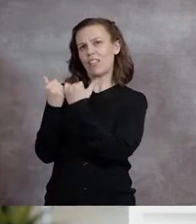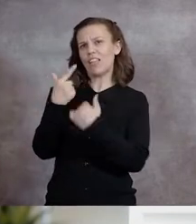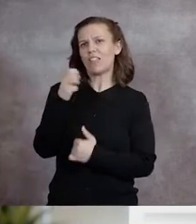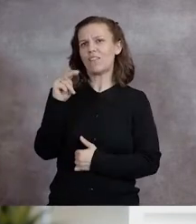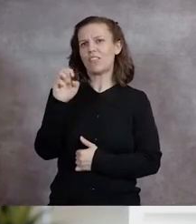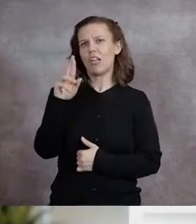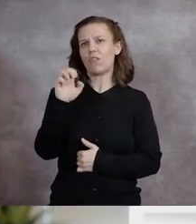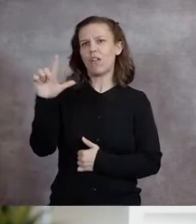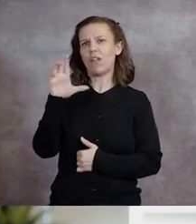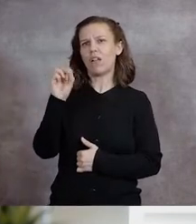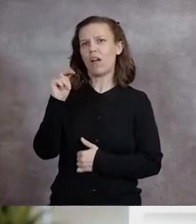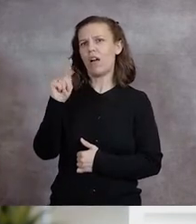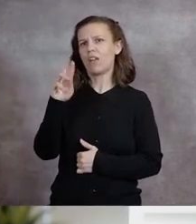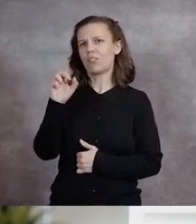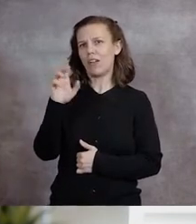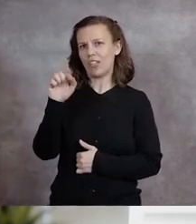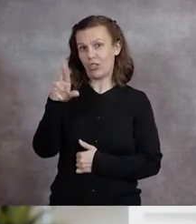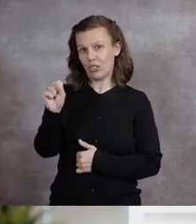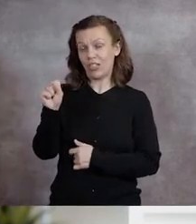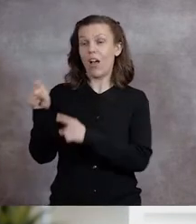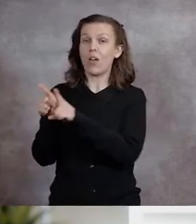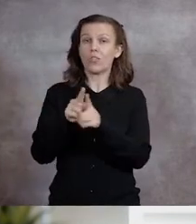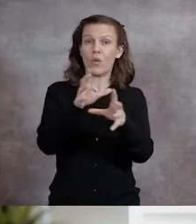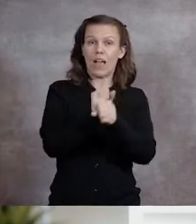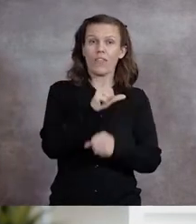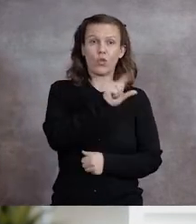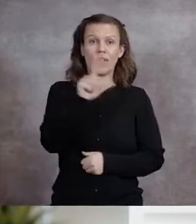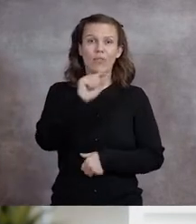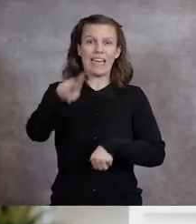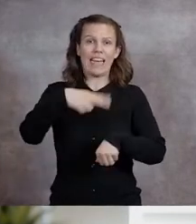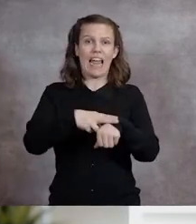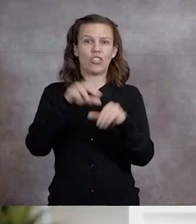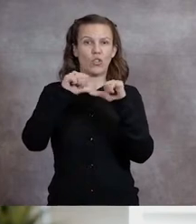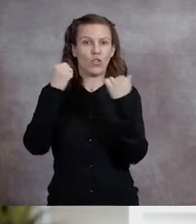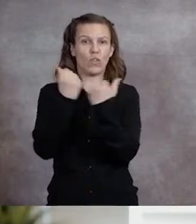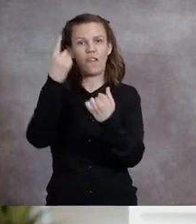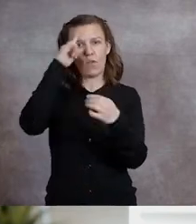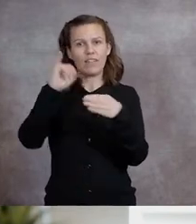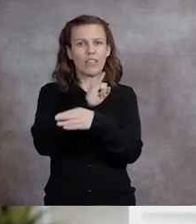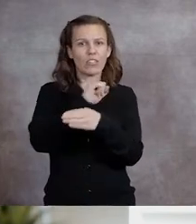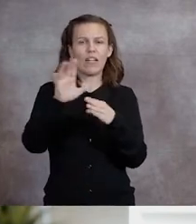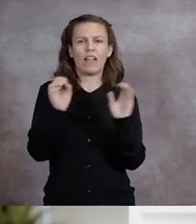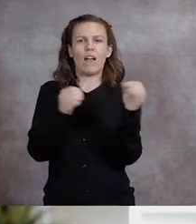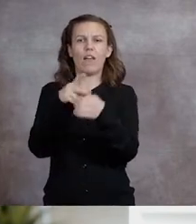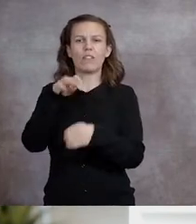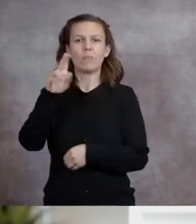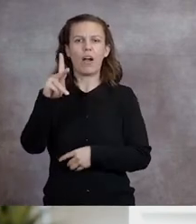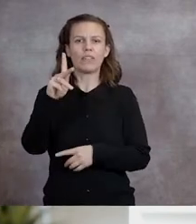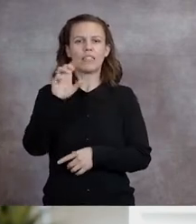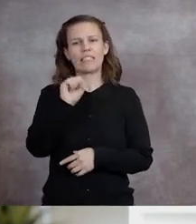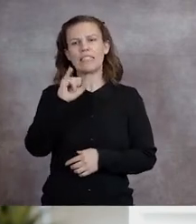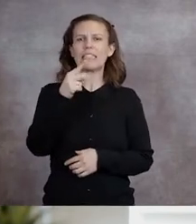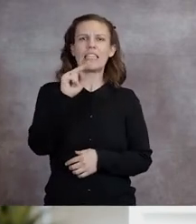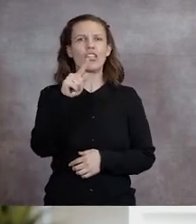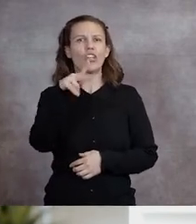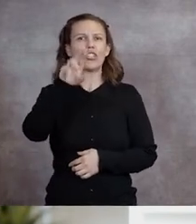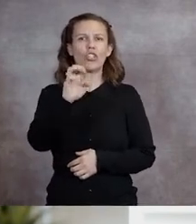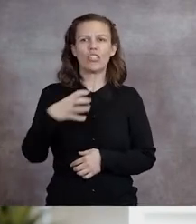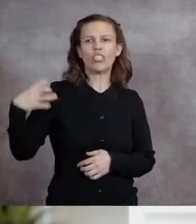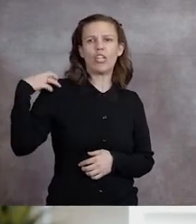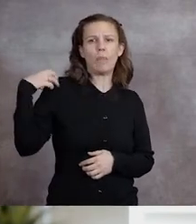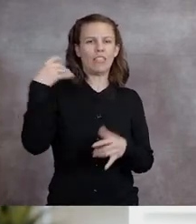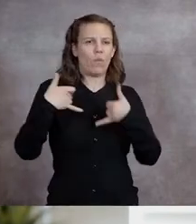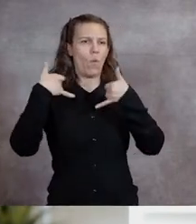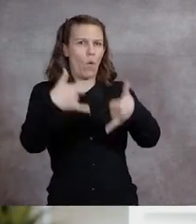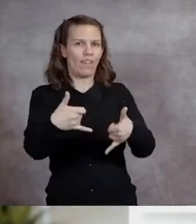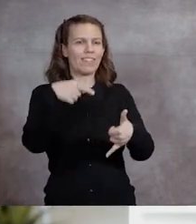as well as receiving the 2020 National Association for Industrial and Office Park Signature Chairman's Award that celebrates